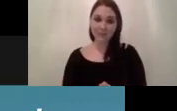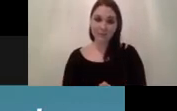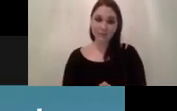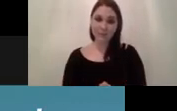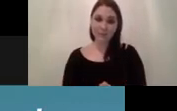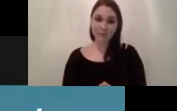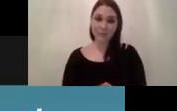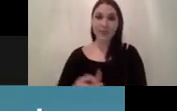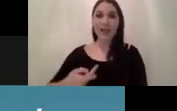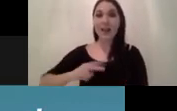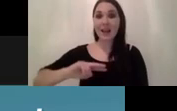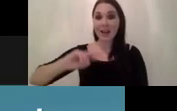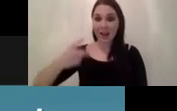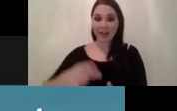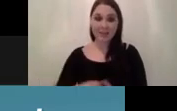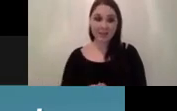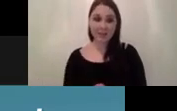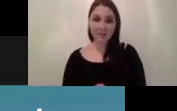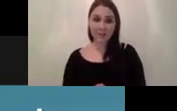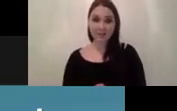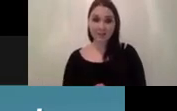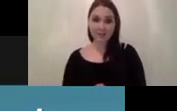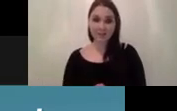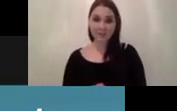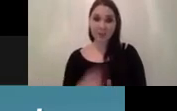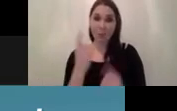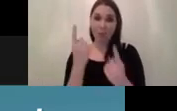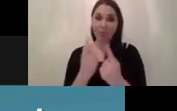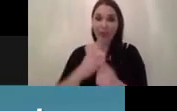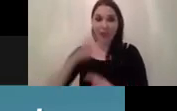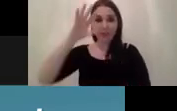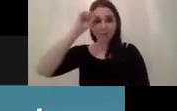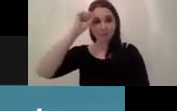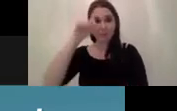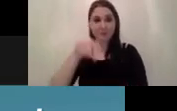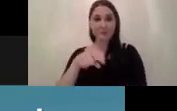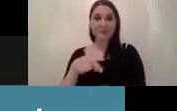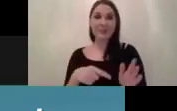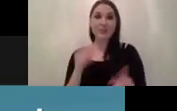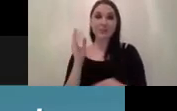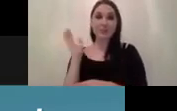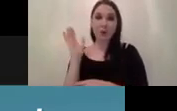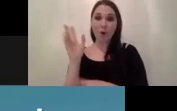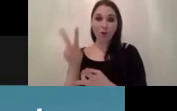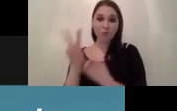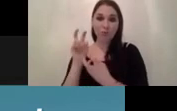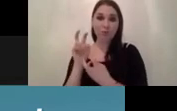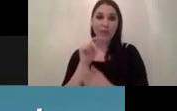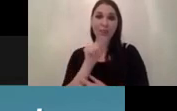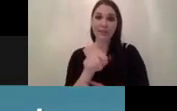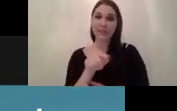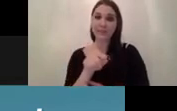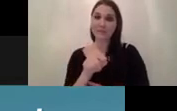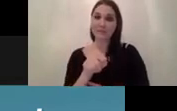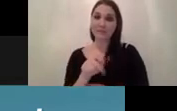next then this is if you take one thing with you from this tool then i can just from this talk is then i can just say